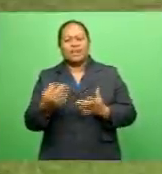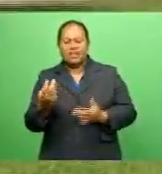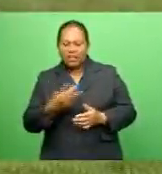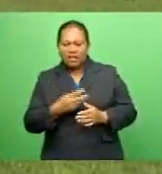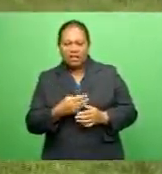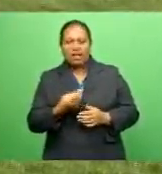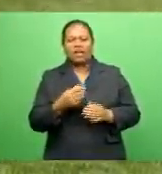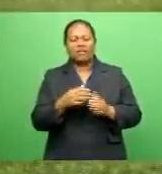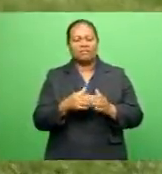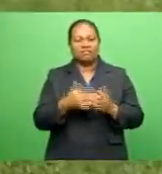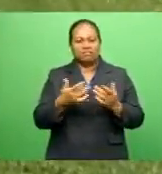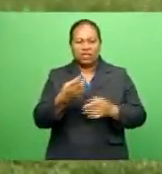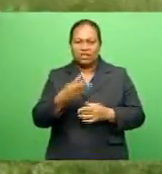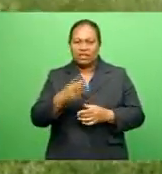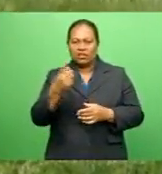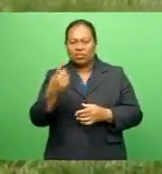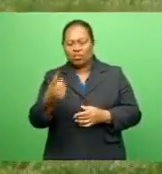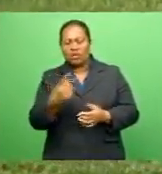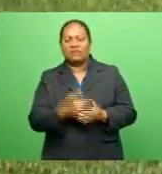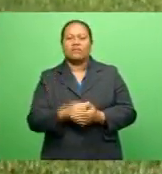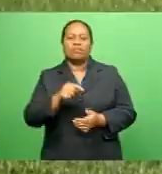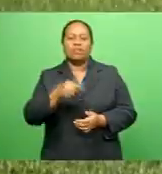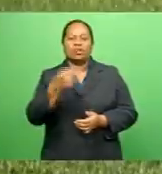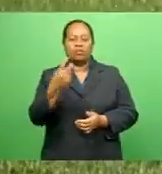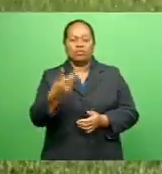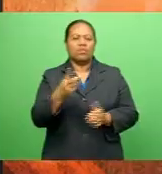30s with a throw of 31.22 meters